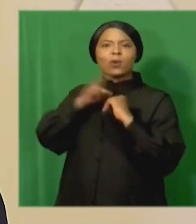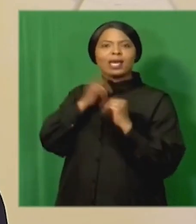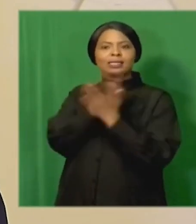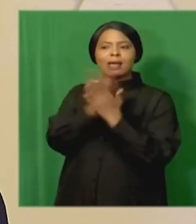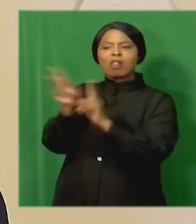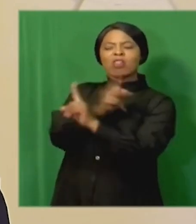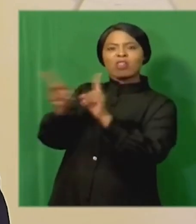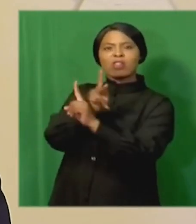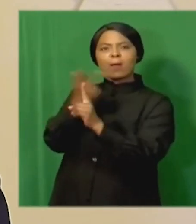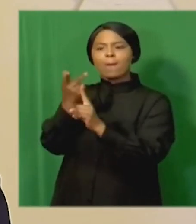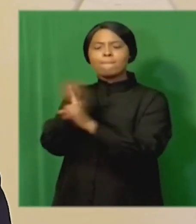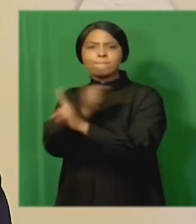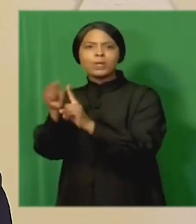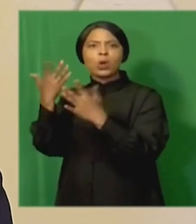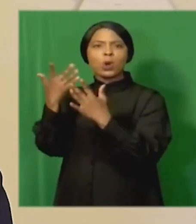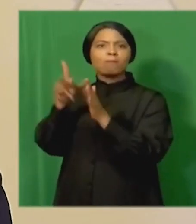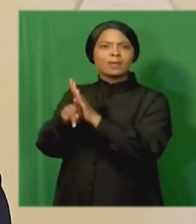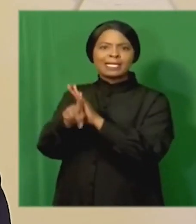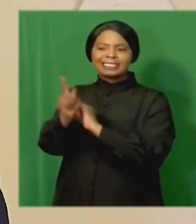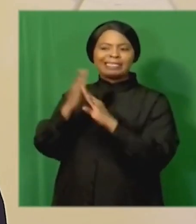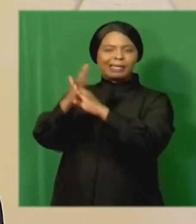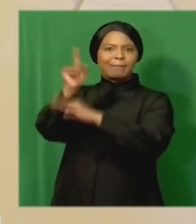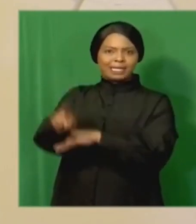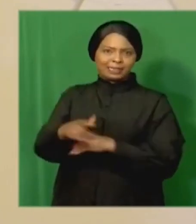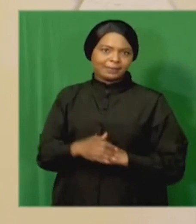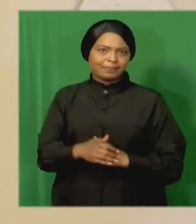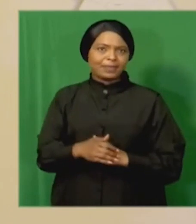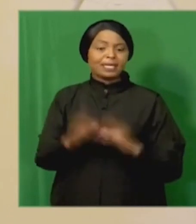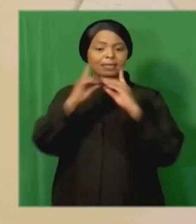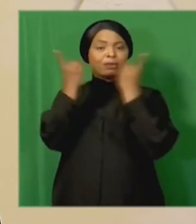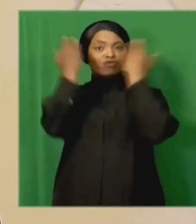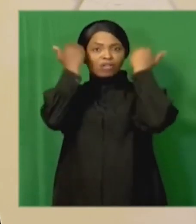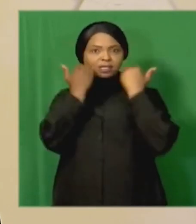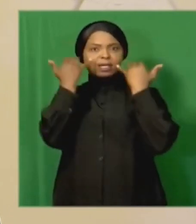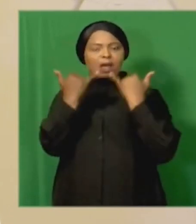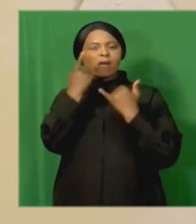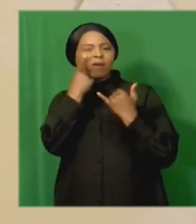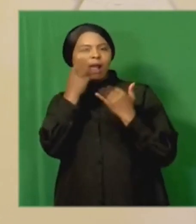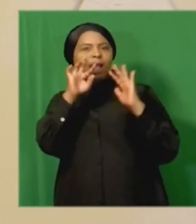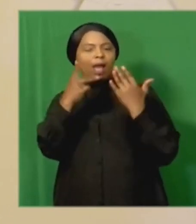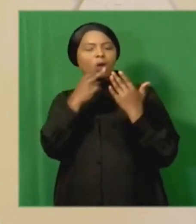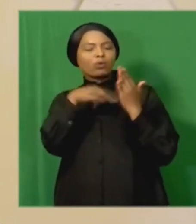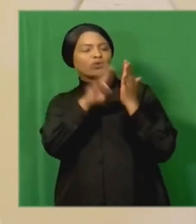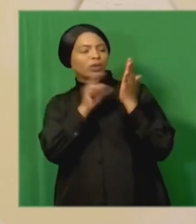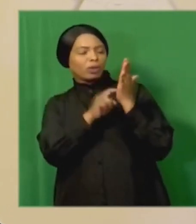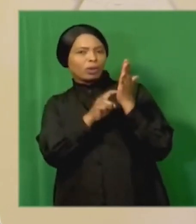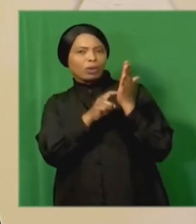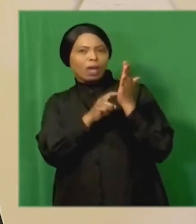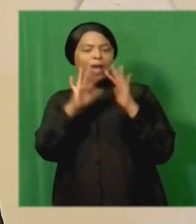prejudice or harm the department of justice is reviewing the protected disclosures act